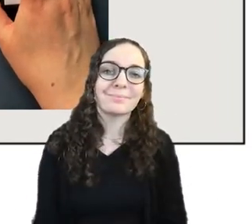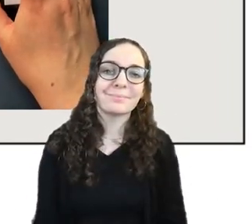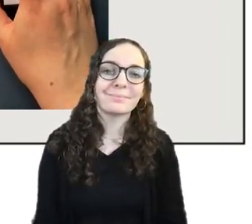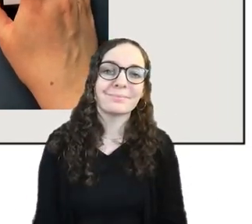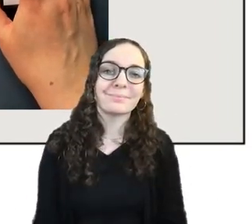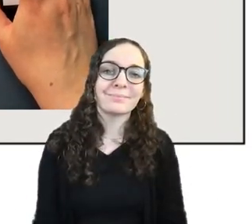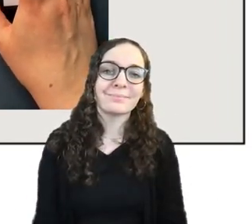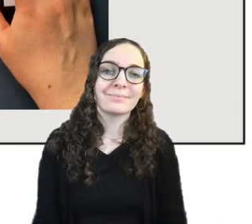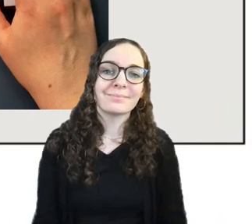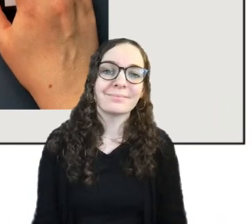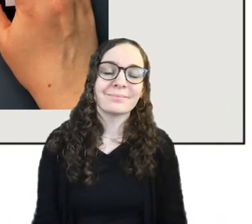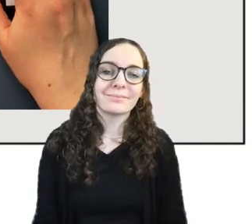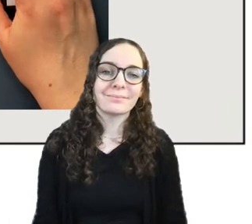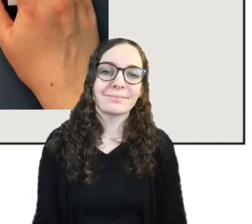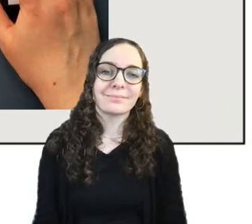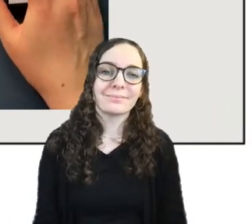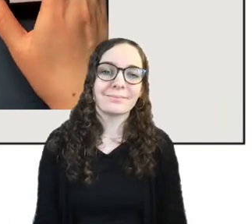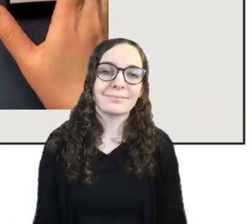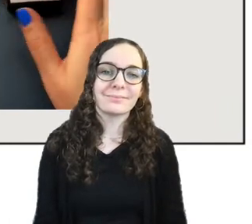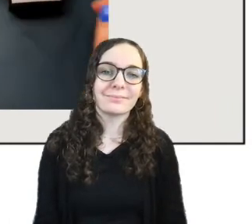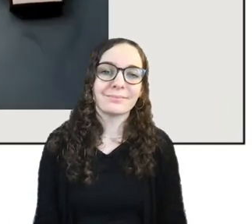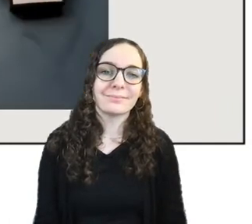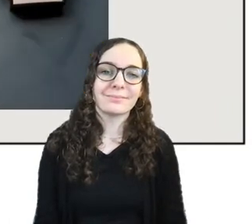and nice to touch